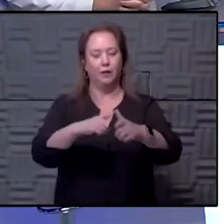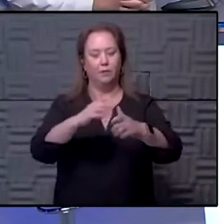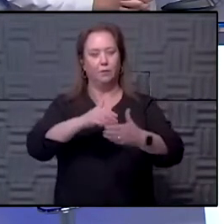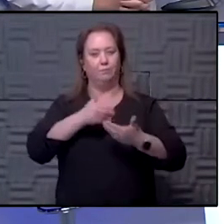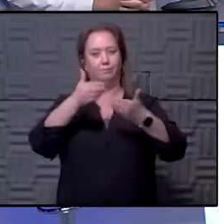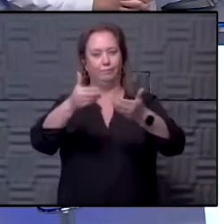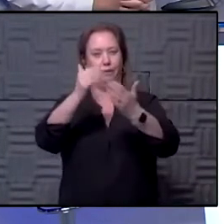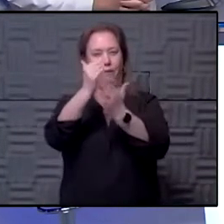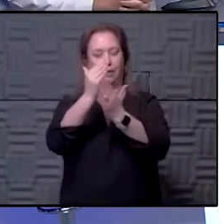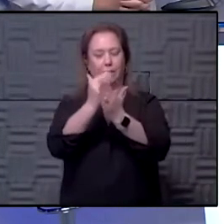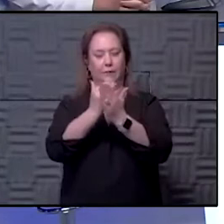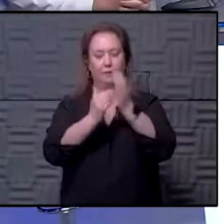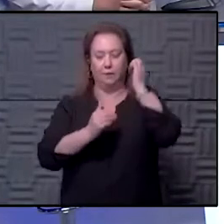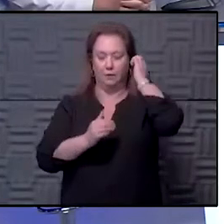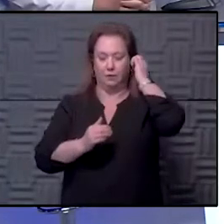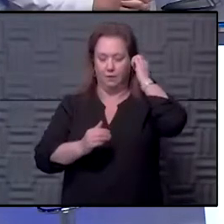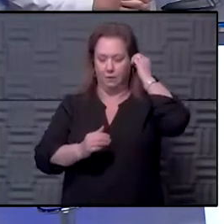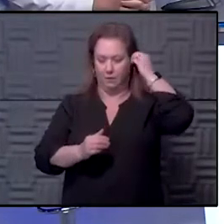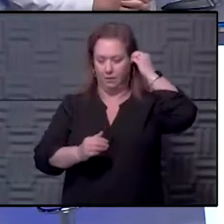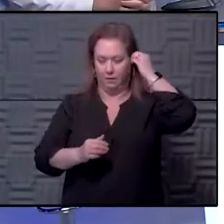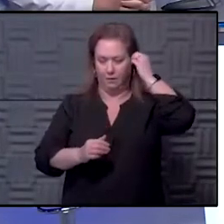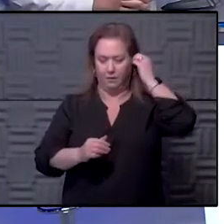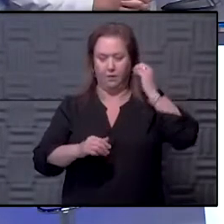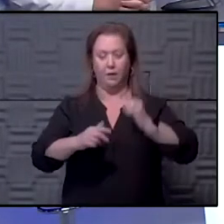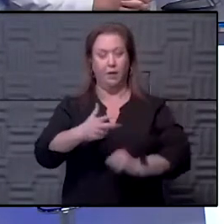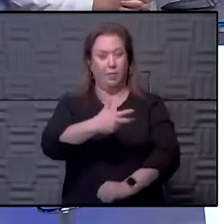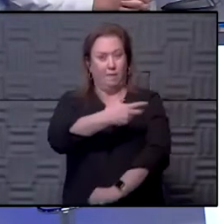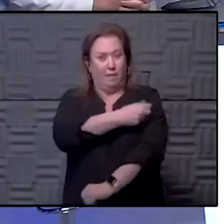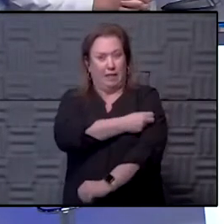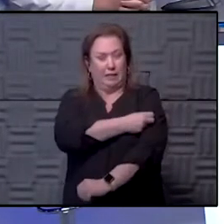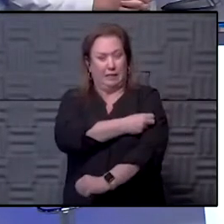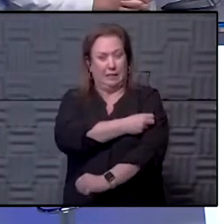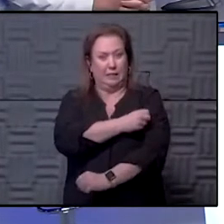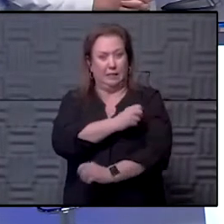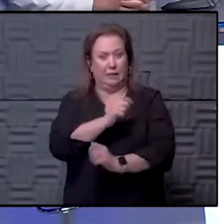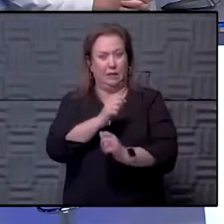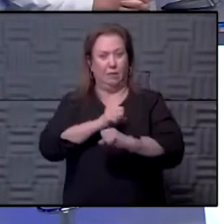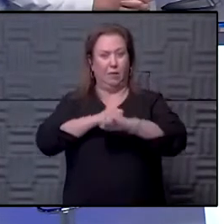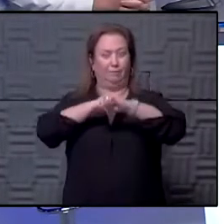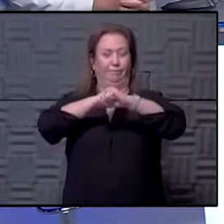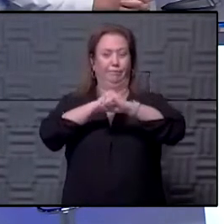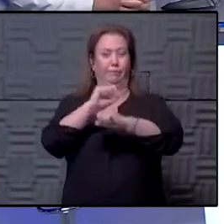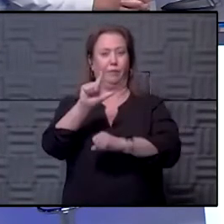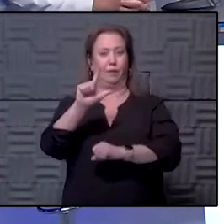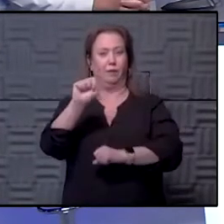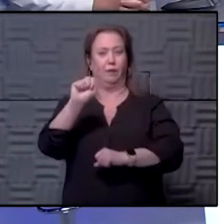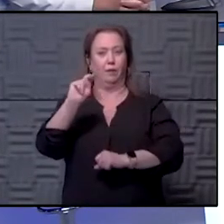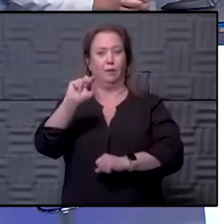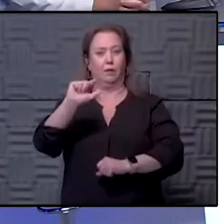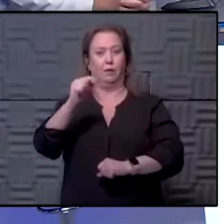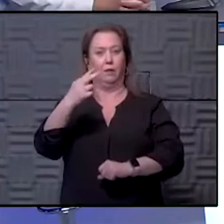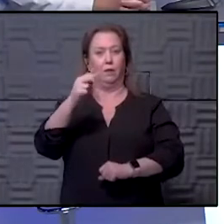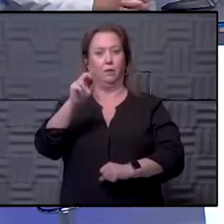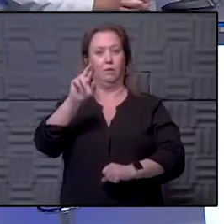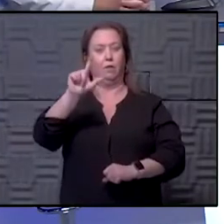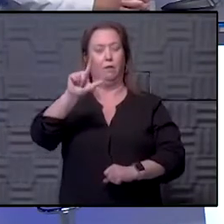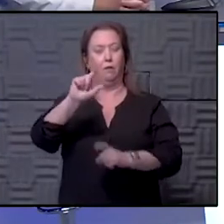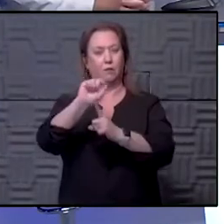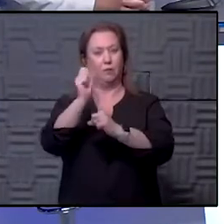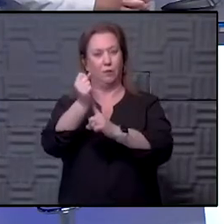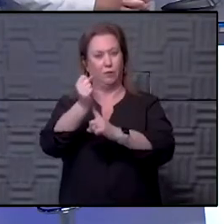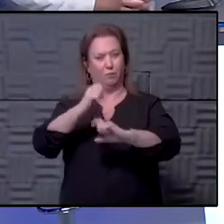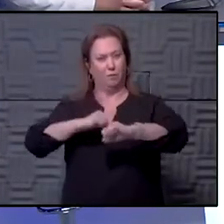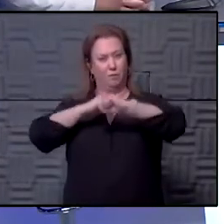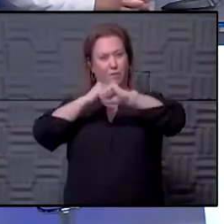if the vaccines, all of them or any of them, will help prevent long-haul situations? Oh, that's a great question. That's a